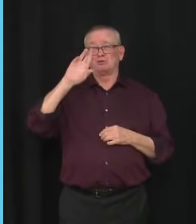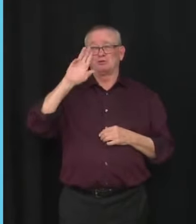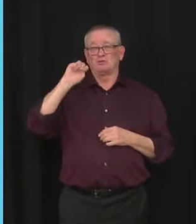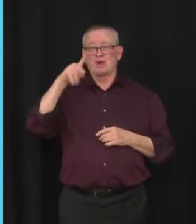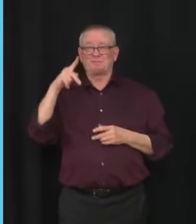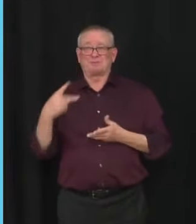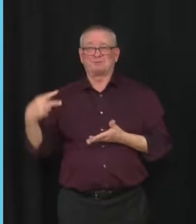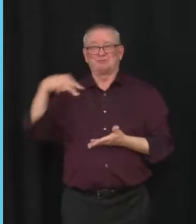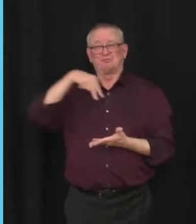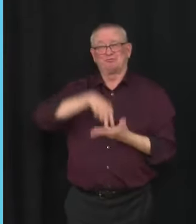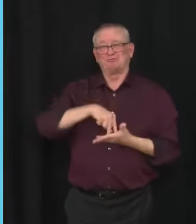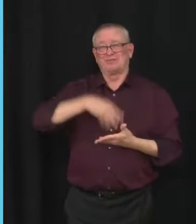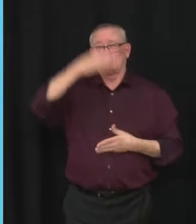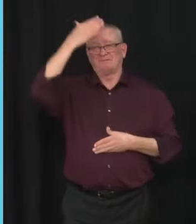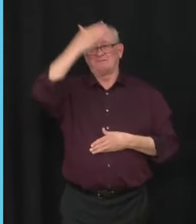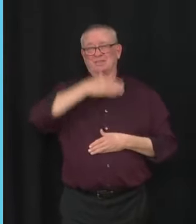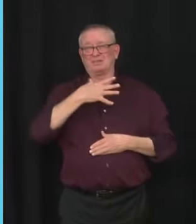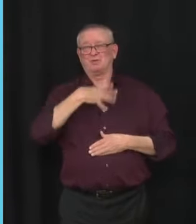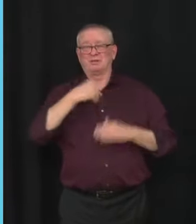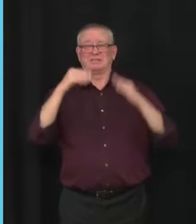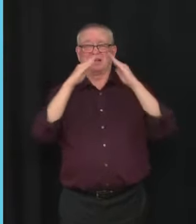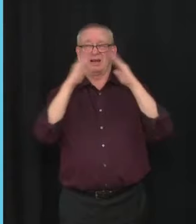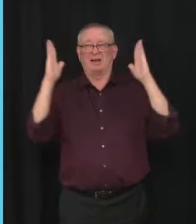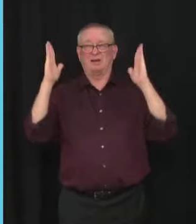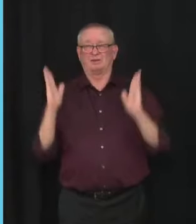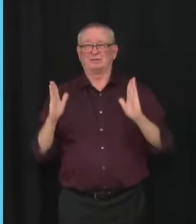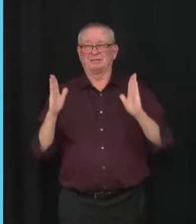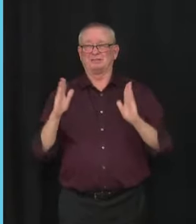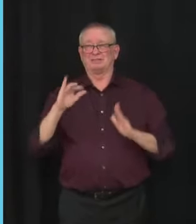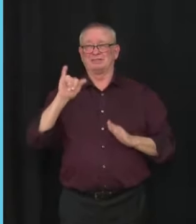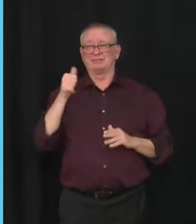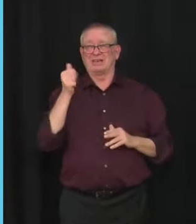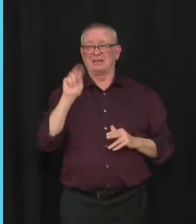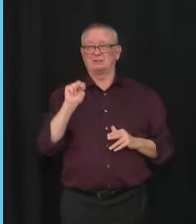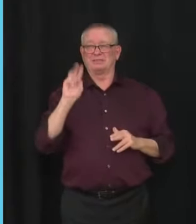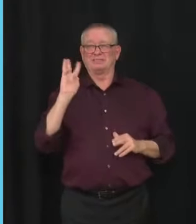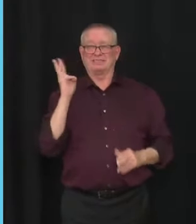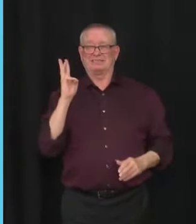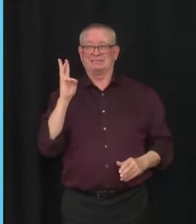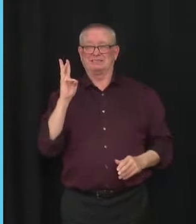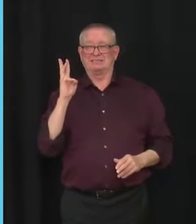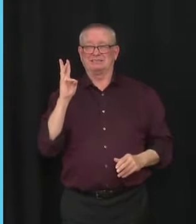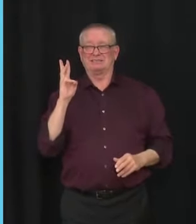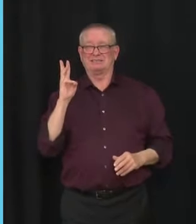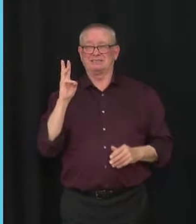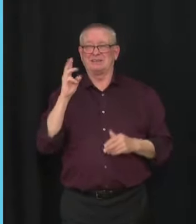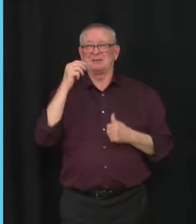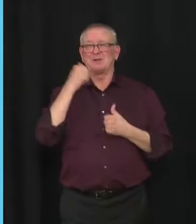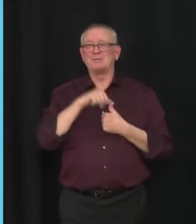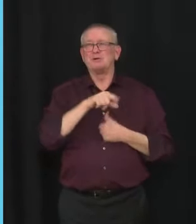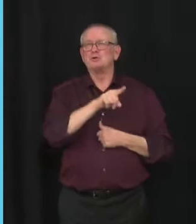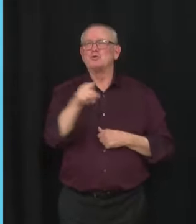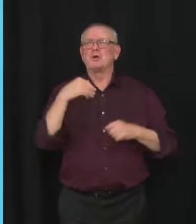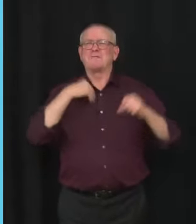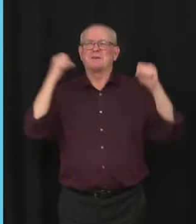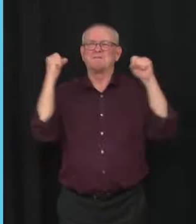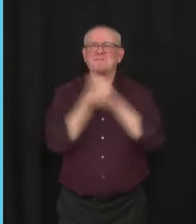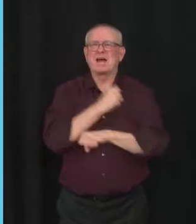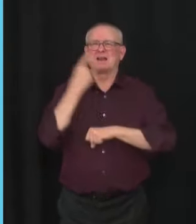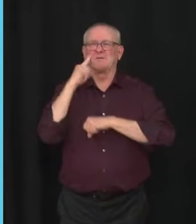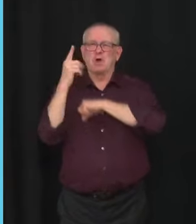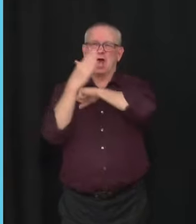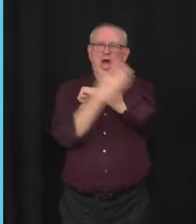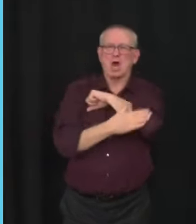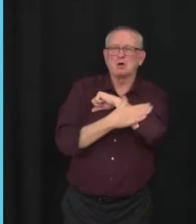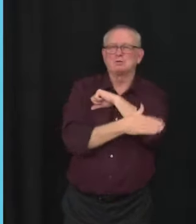6th of January and said that you have to fight for this country or you might lose it,